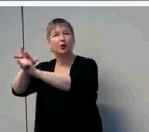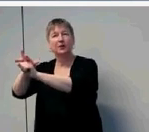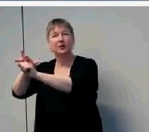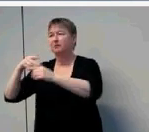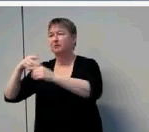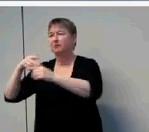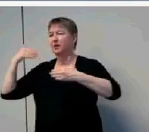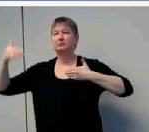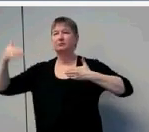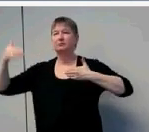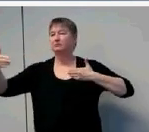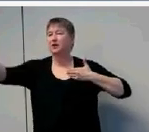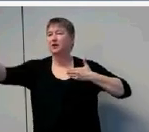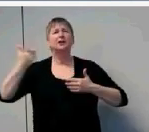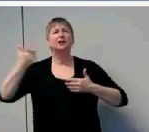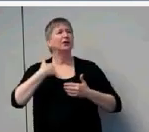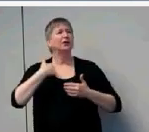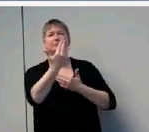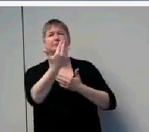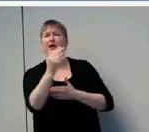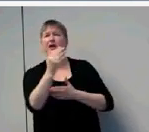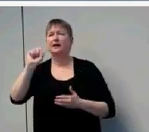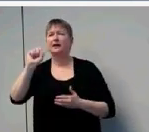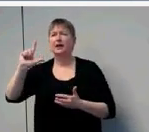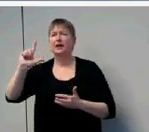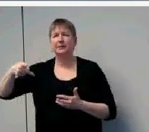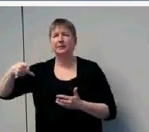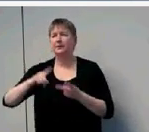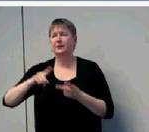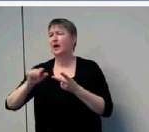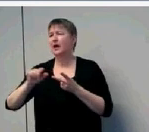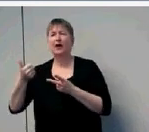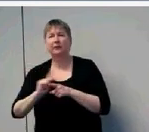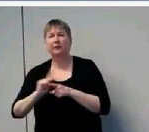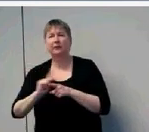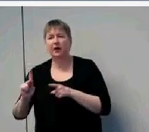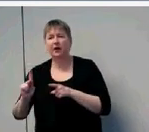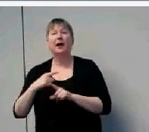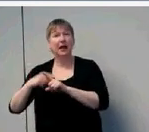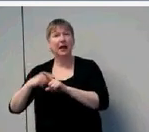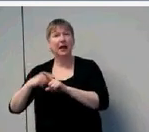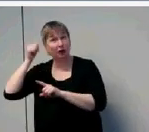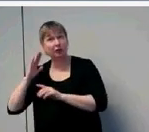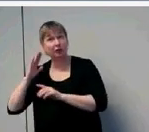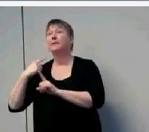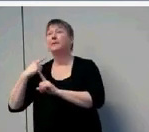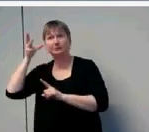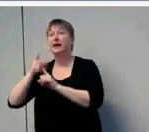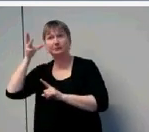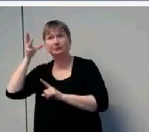SLPs, other providers, as well as the audiologist and the parent in on this issue of monitoring.